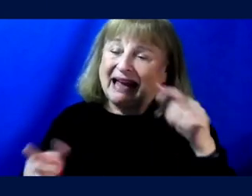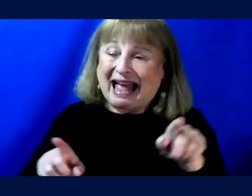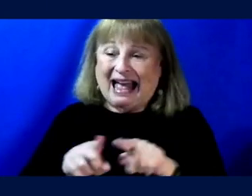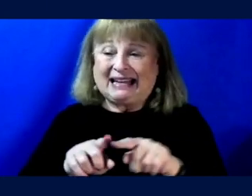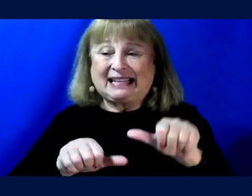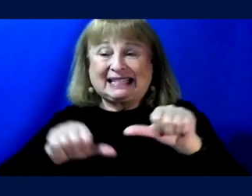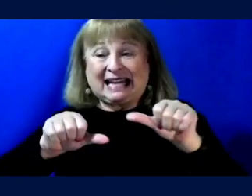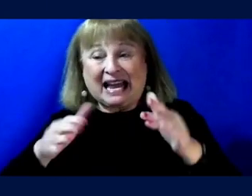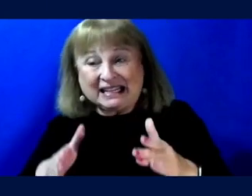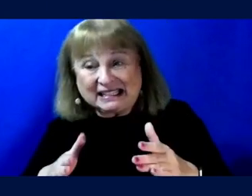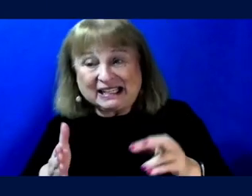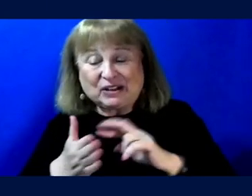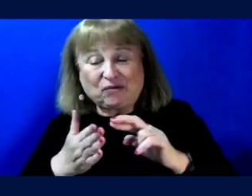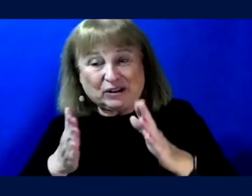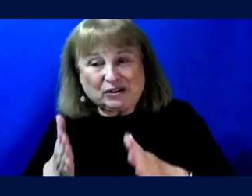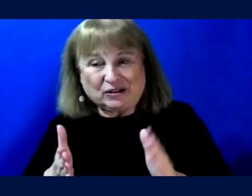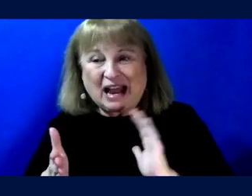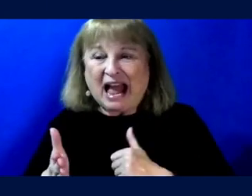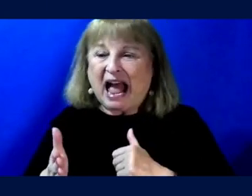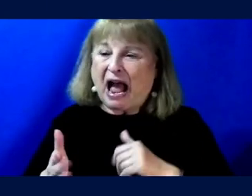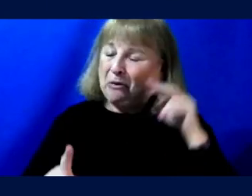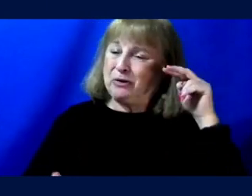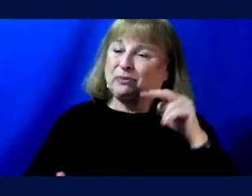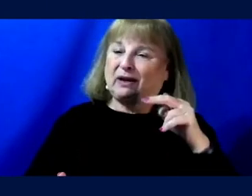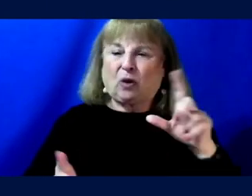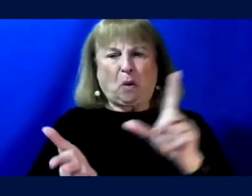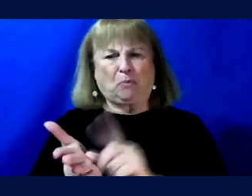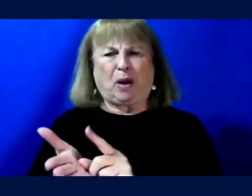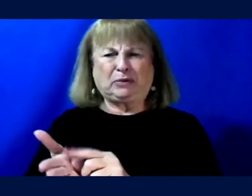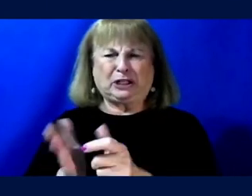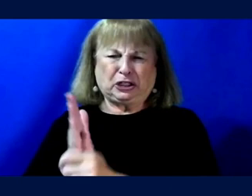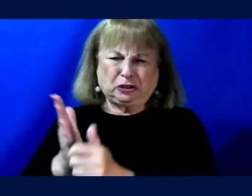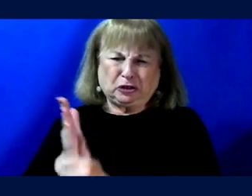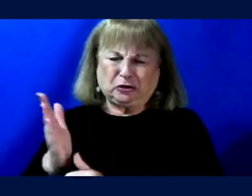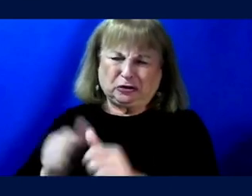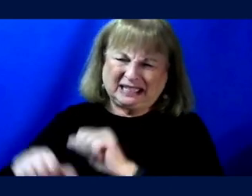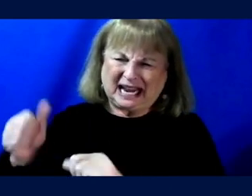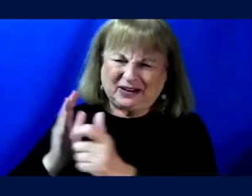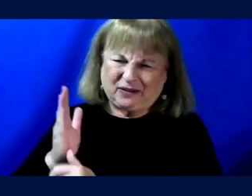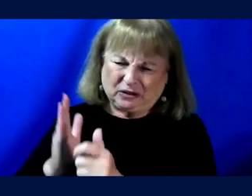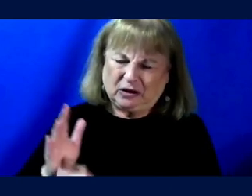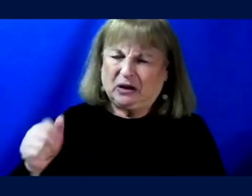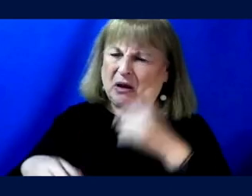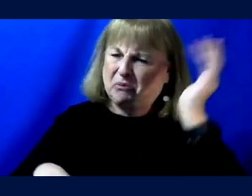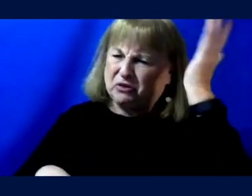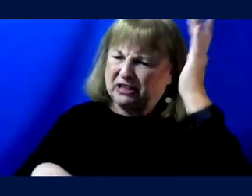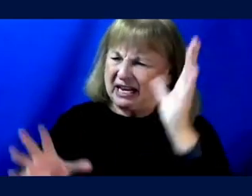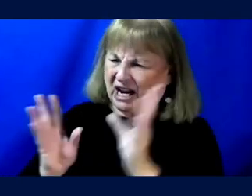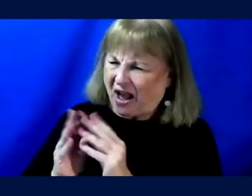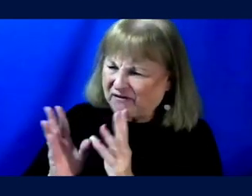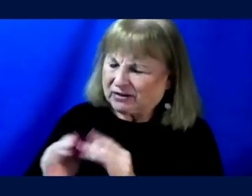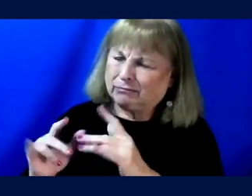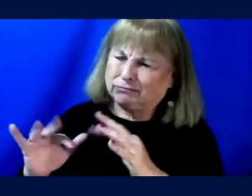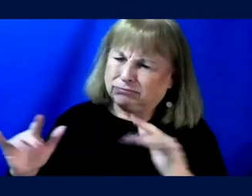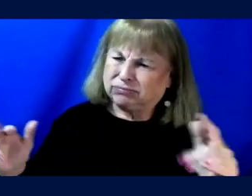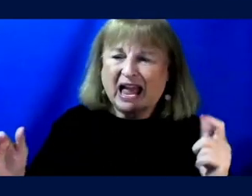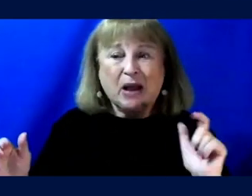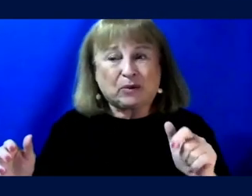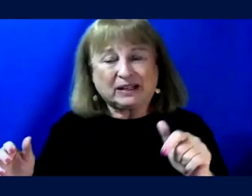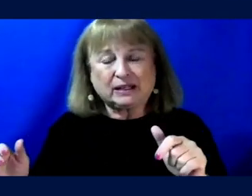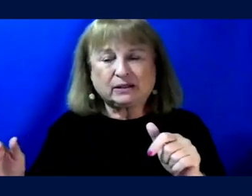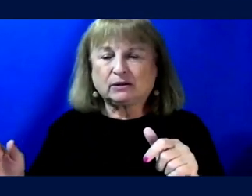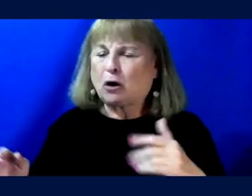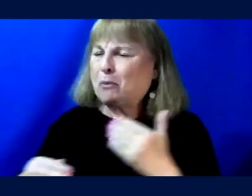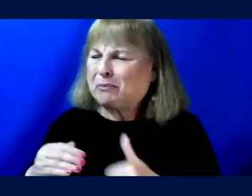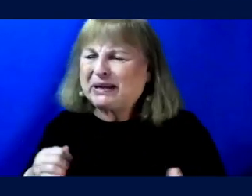researchers, our end goal is often to publish in scientific journals and presented scientific conferences. And we need to move to